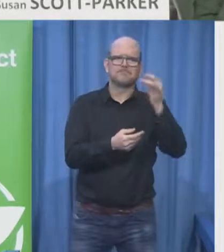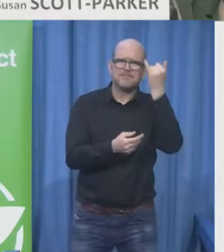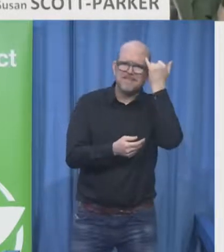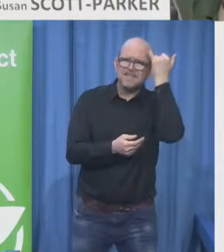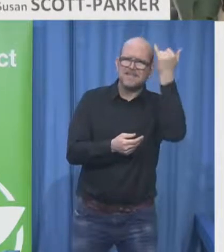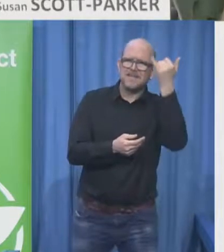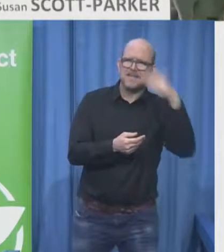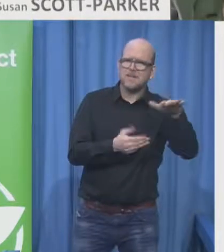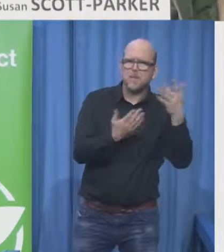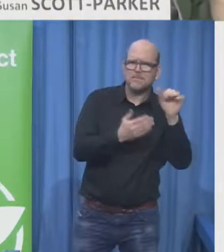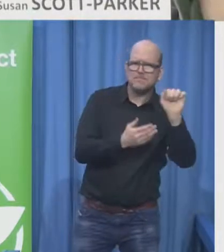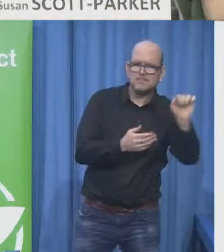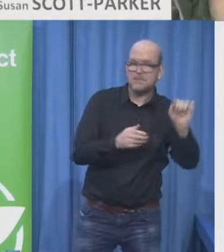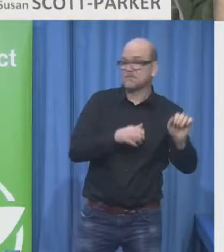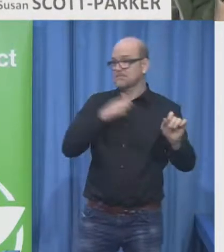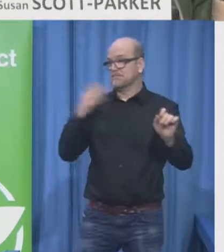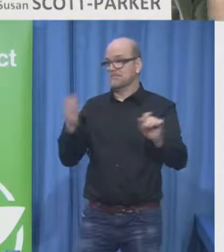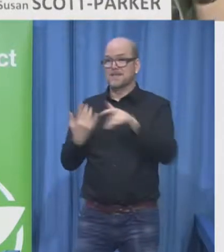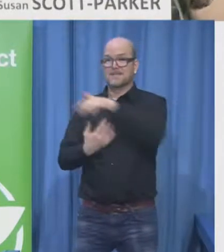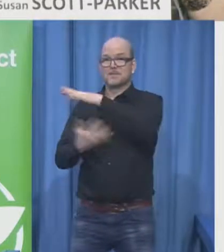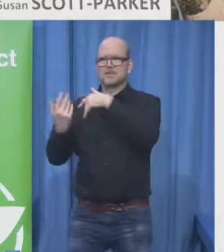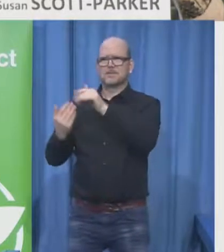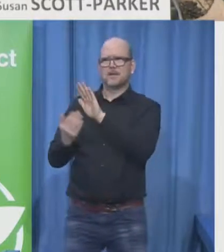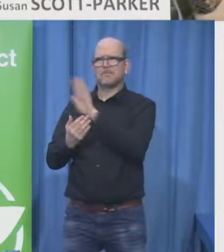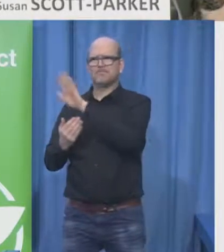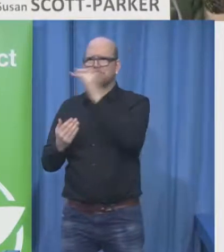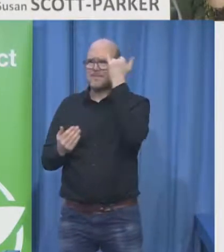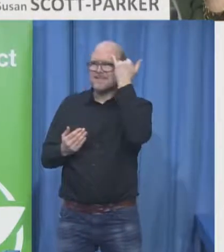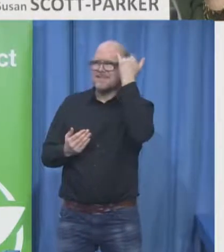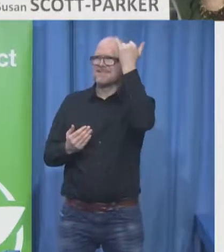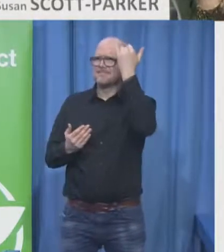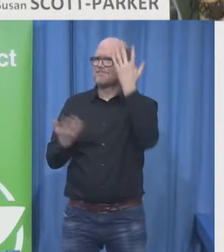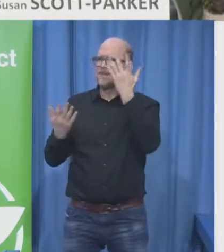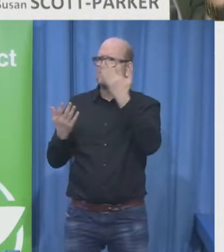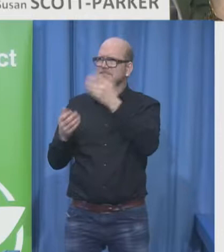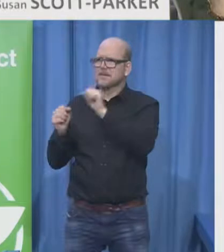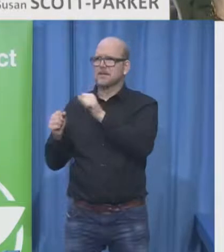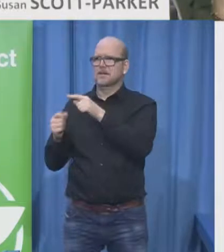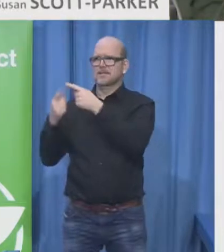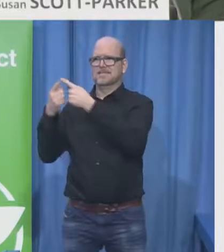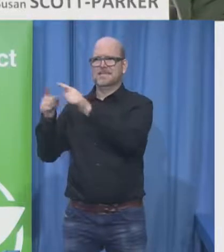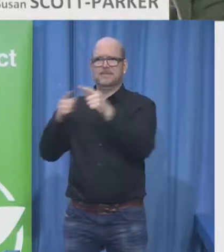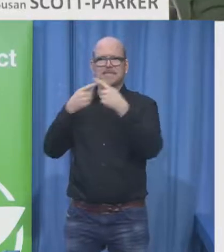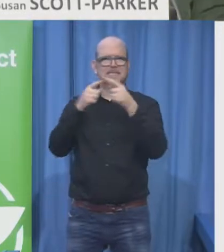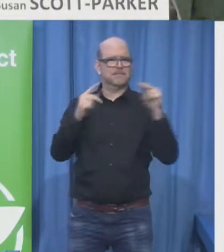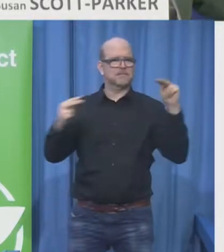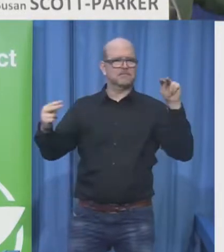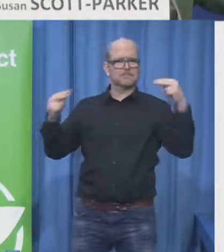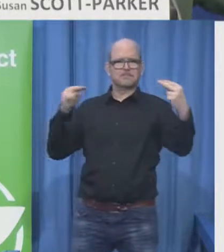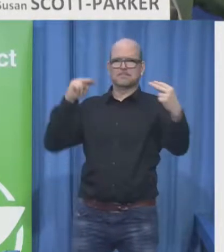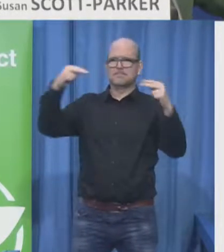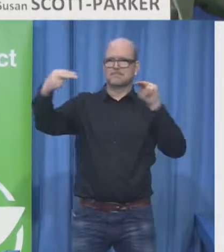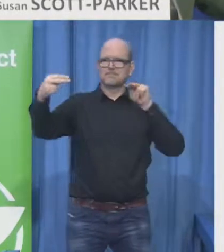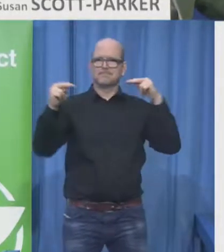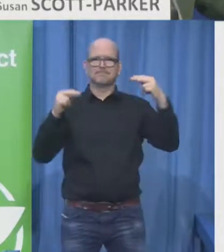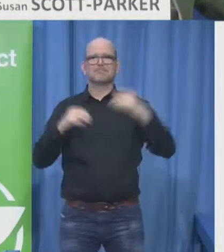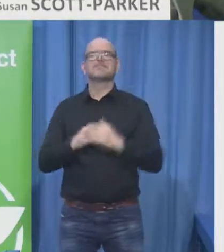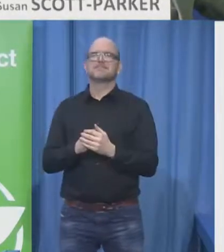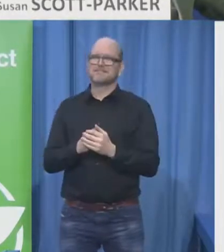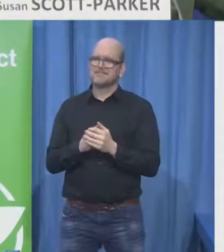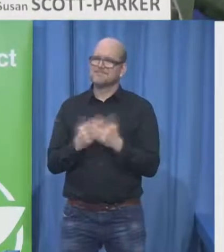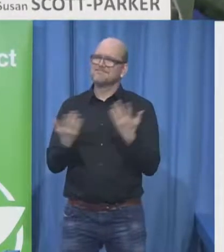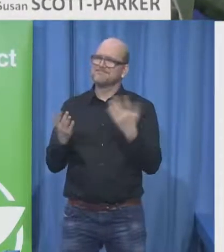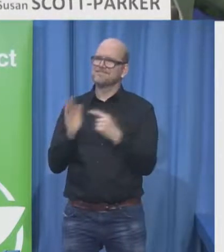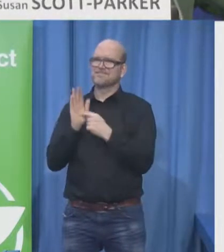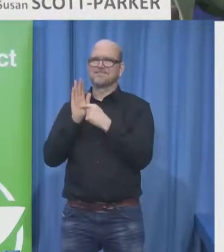and disabled people and so actually we took a conscious effort a conscious decision to bring people from the business community and